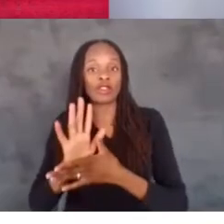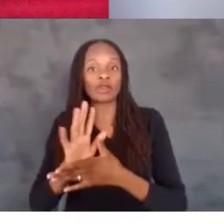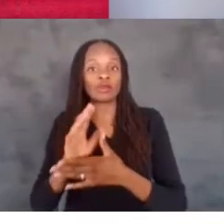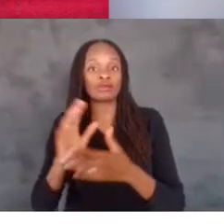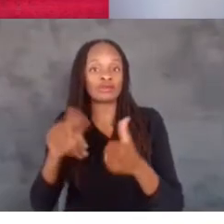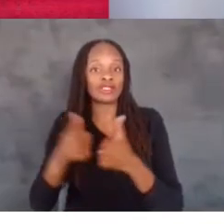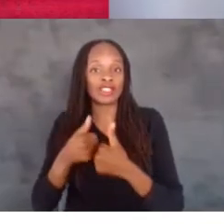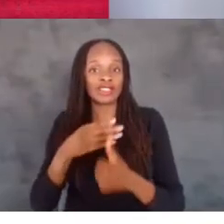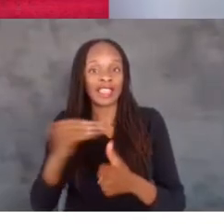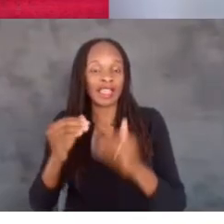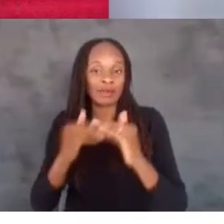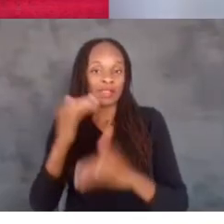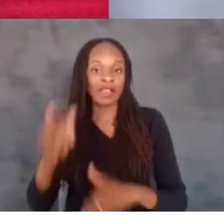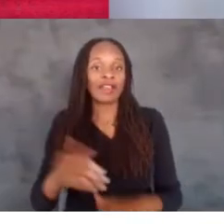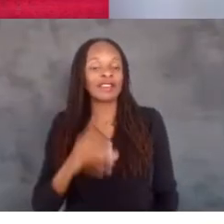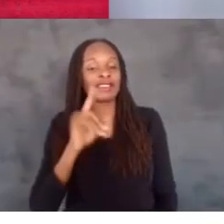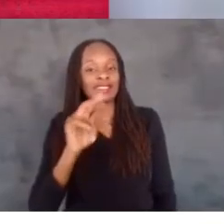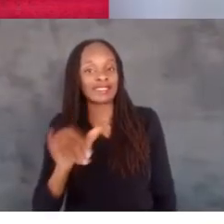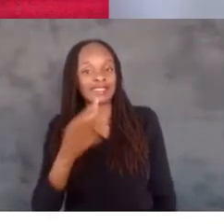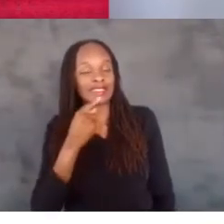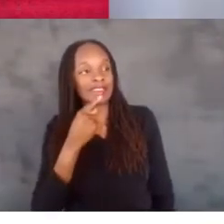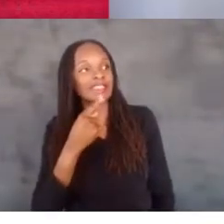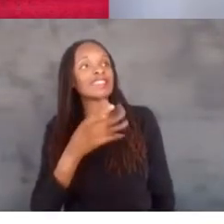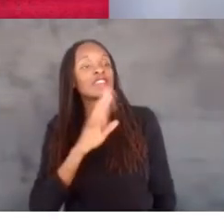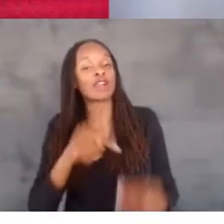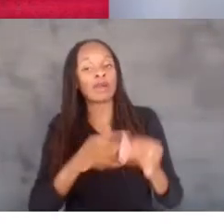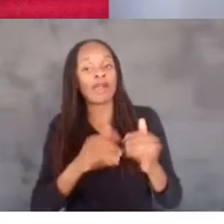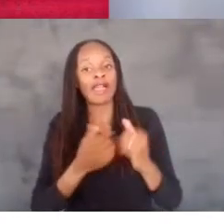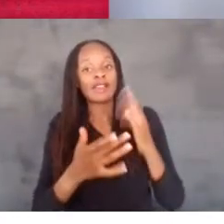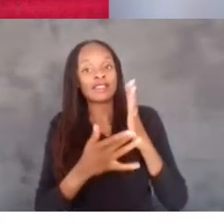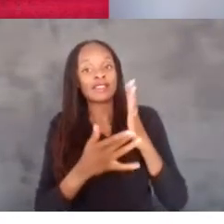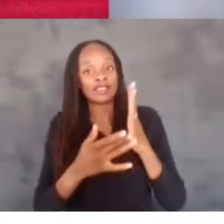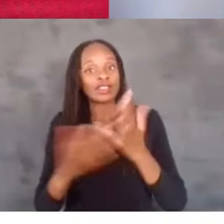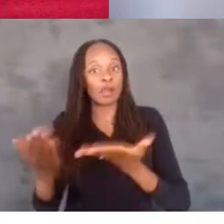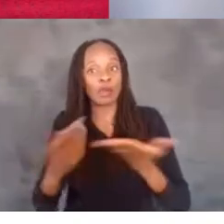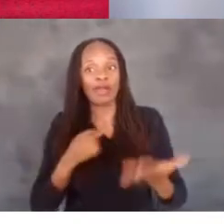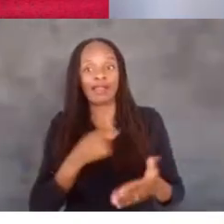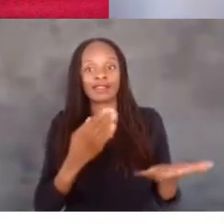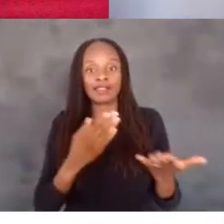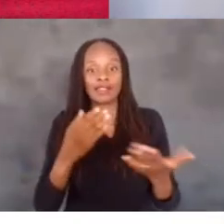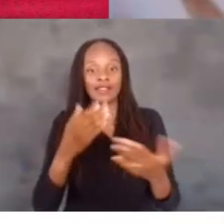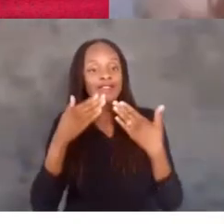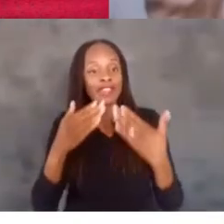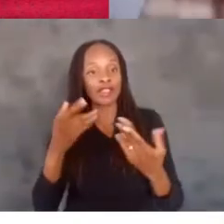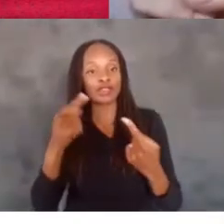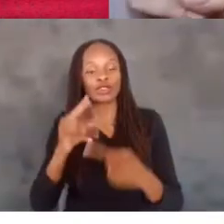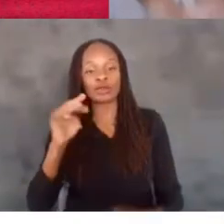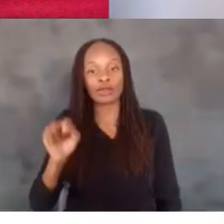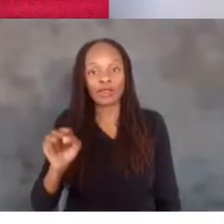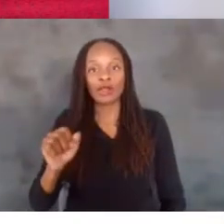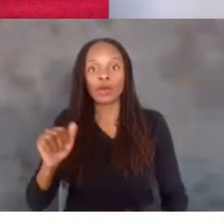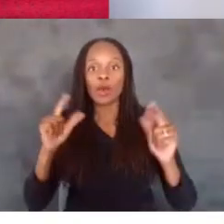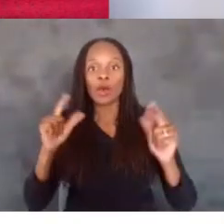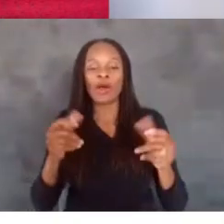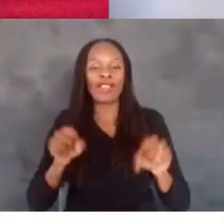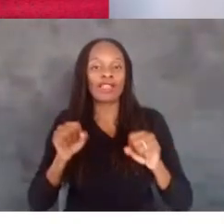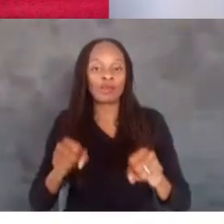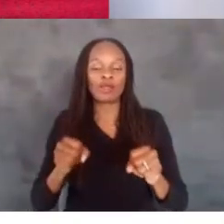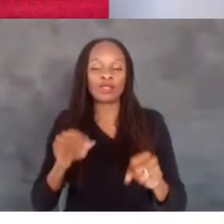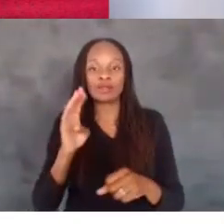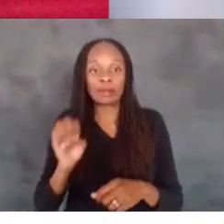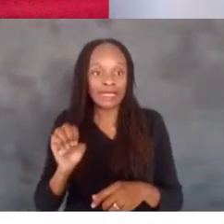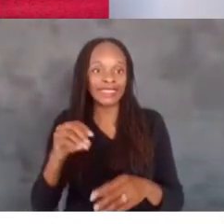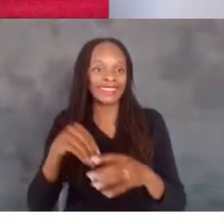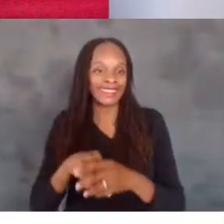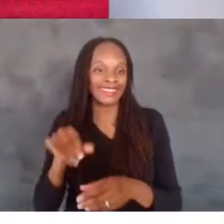Well, let's just talk about how technology has brought us here. Thanks to Microsoft Teams, we're all able to be in the same space, right? So,